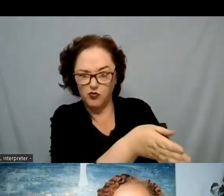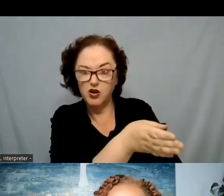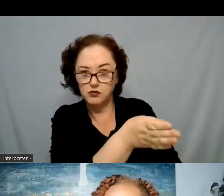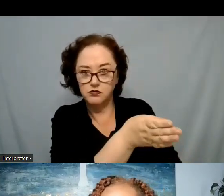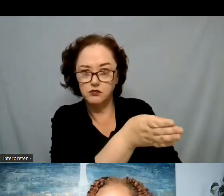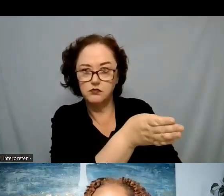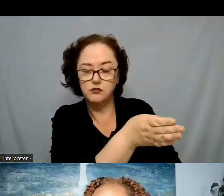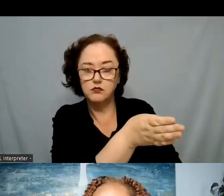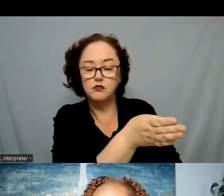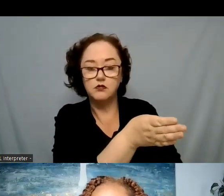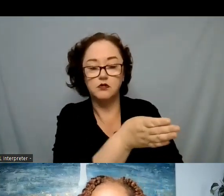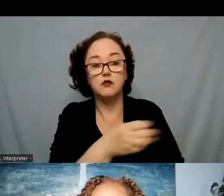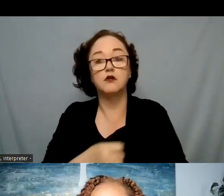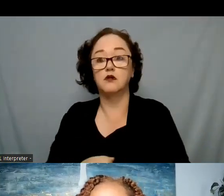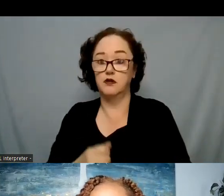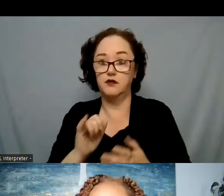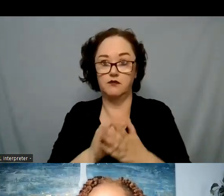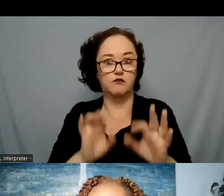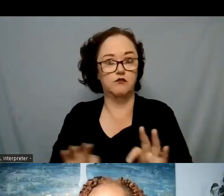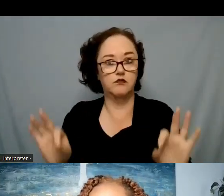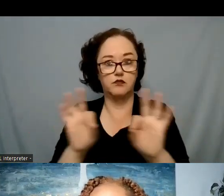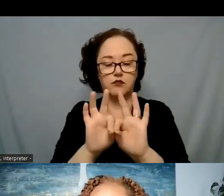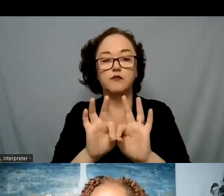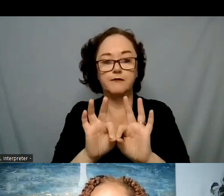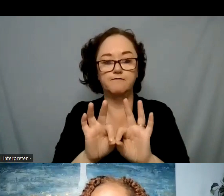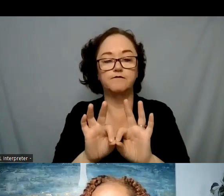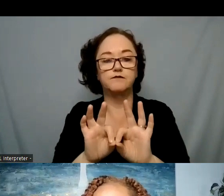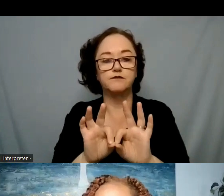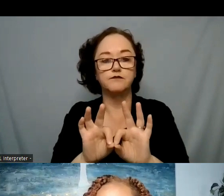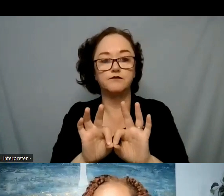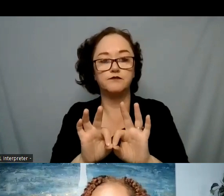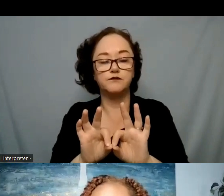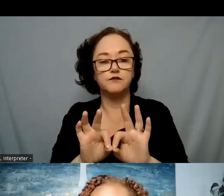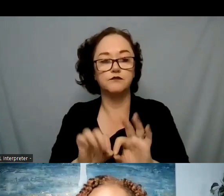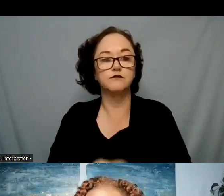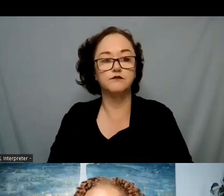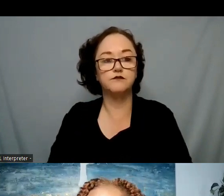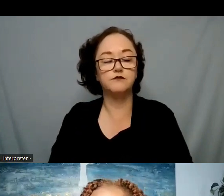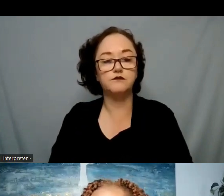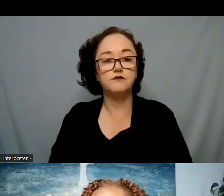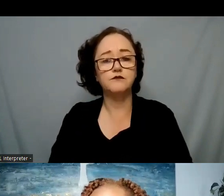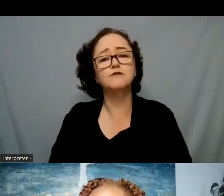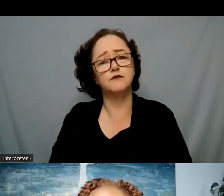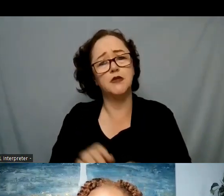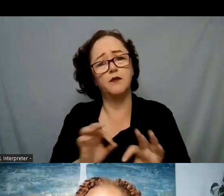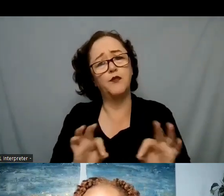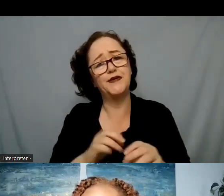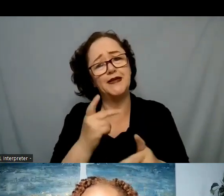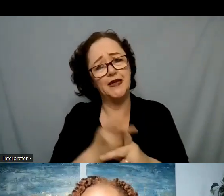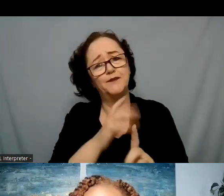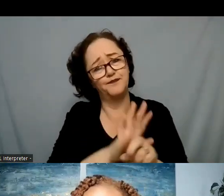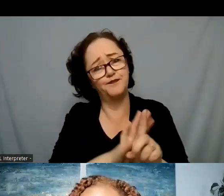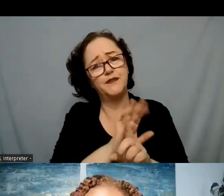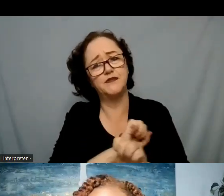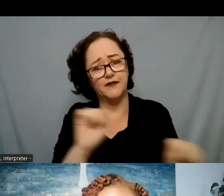can be incredibly important making sure to keep them safe so we want to have